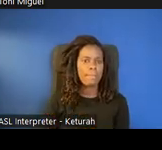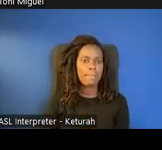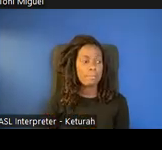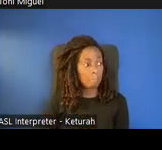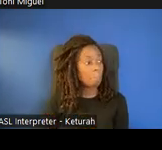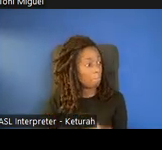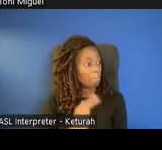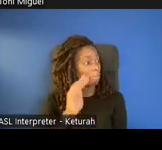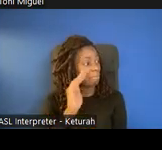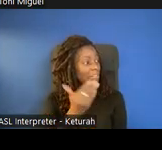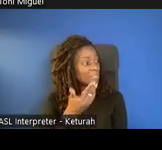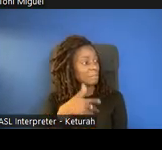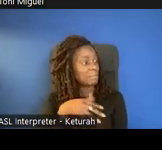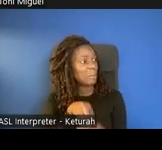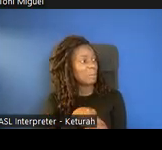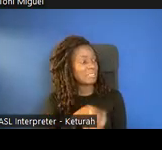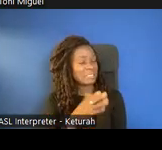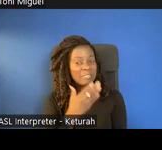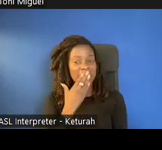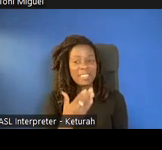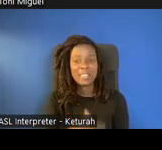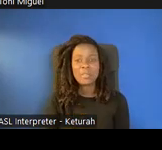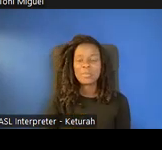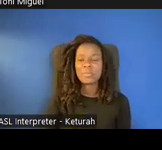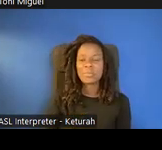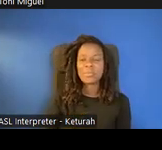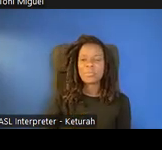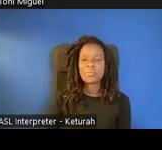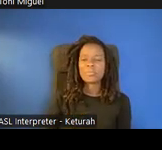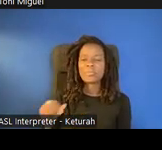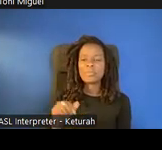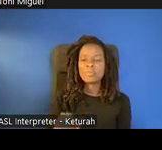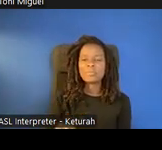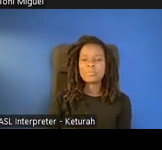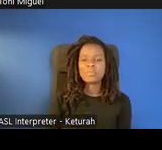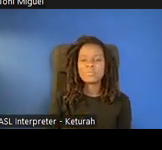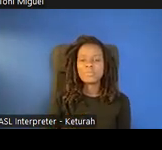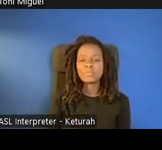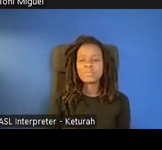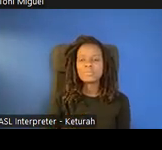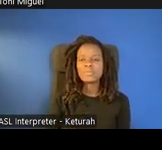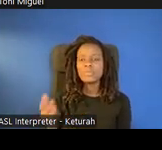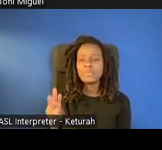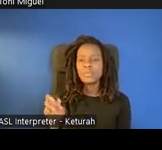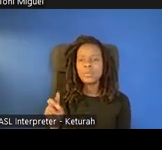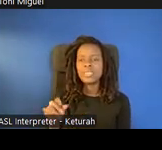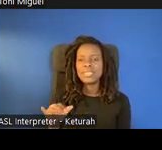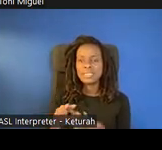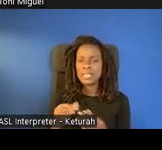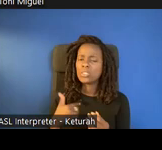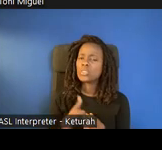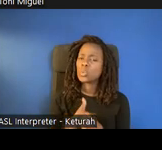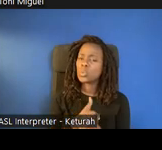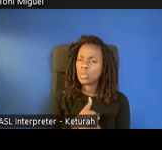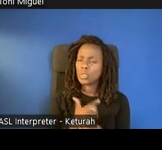inclusive. Thank you. Keep going. This is great. Let's move ahead. So when in this case, we were pretending that the families picked big